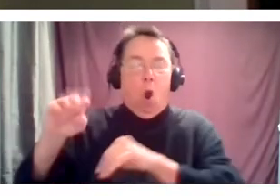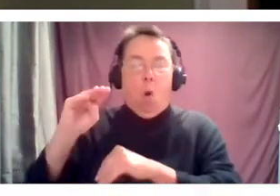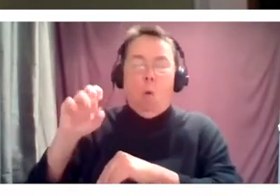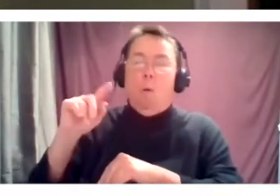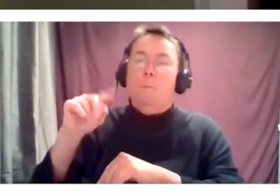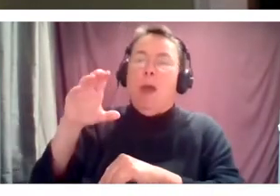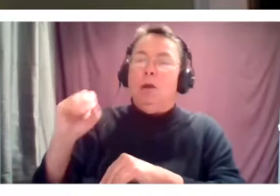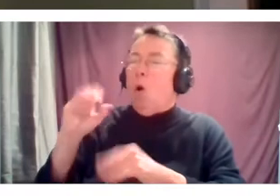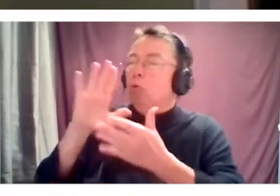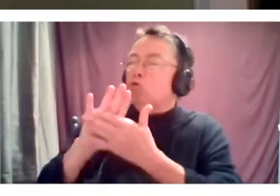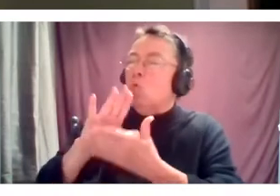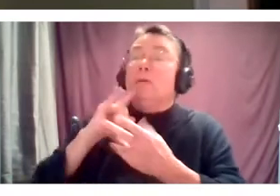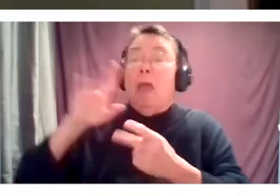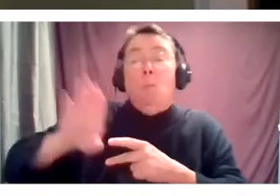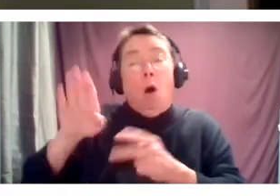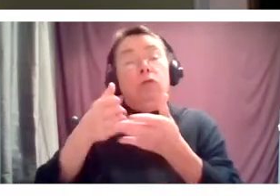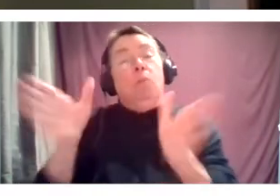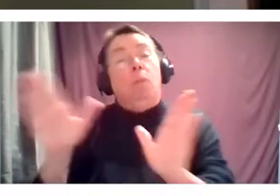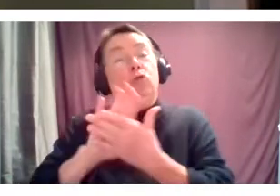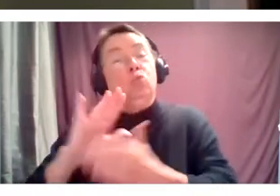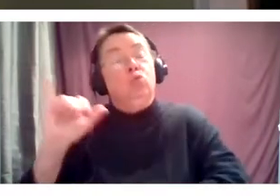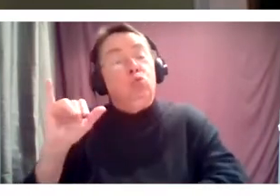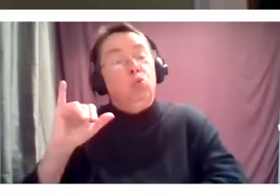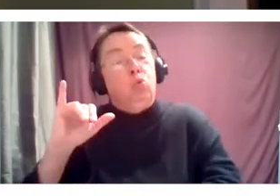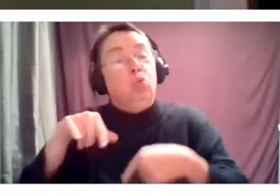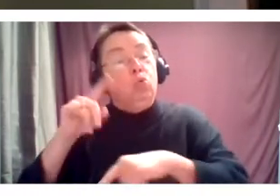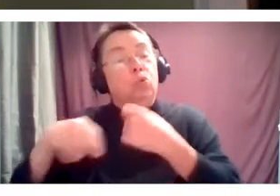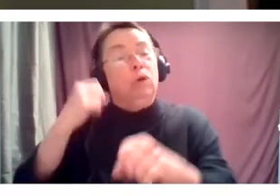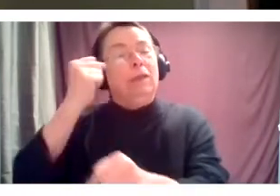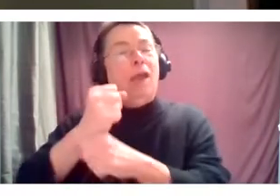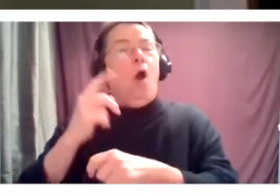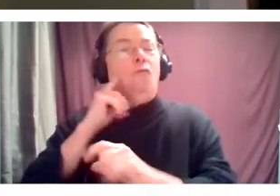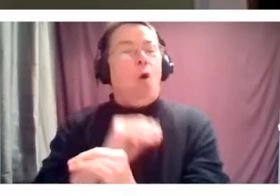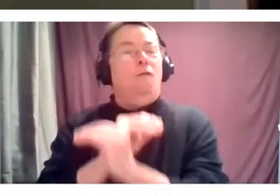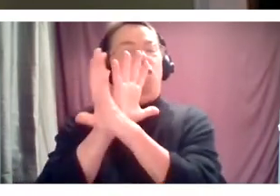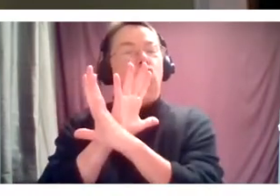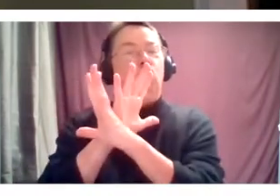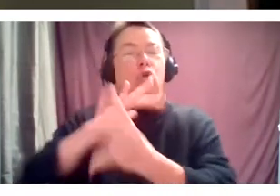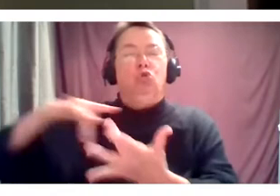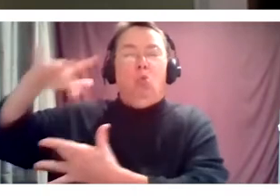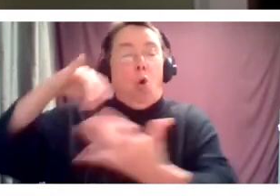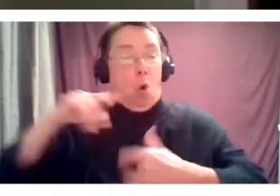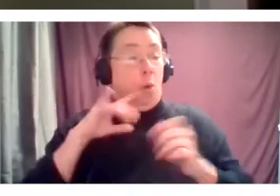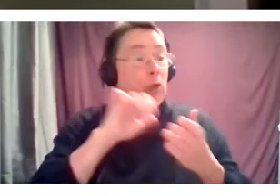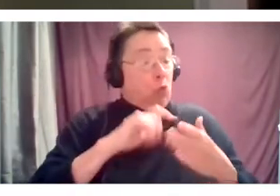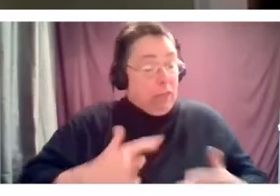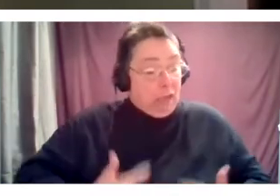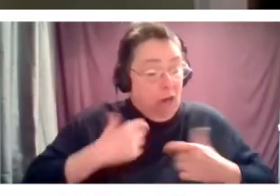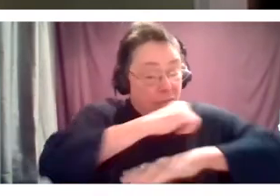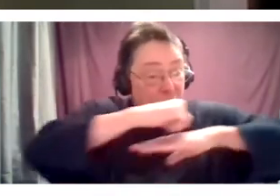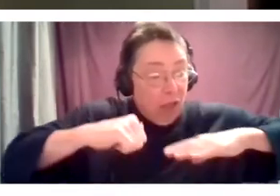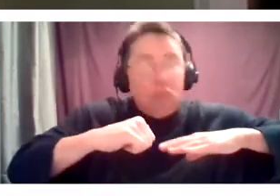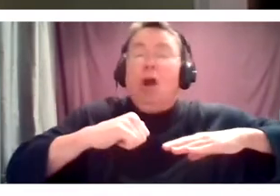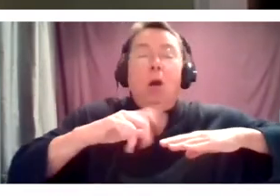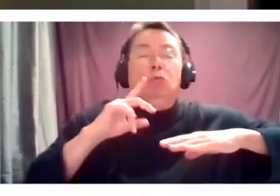during the school year as a, as the virtual tour. We've done it every year live, but we can't do it live this year. So it's going